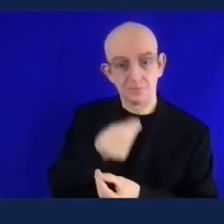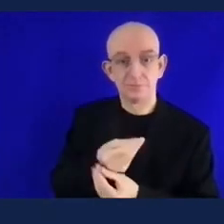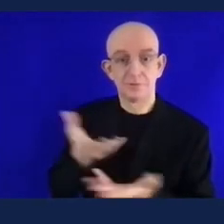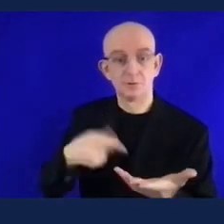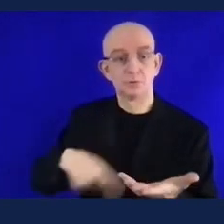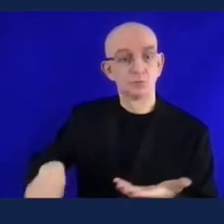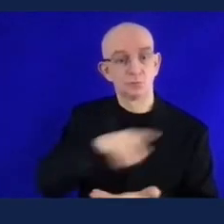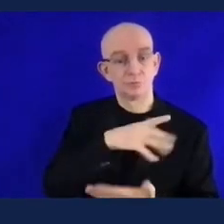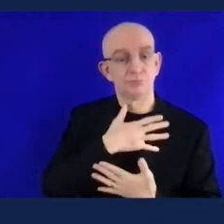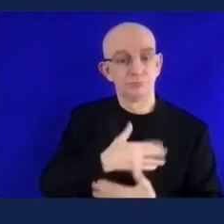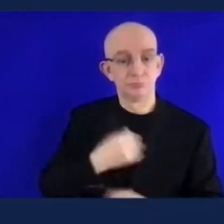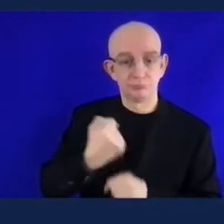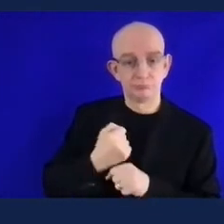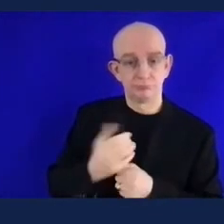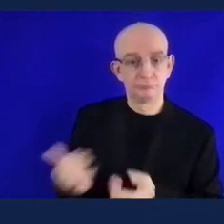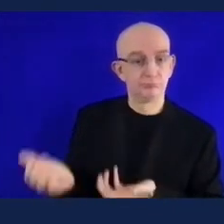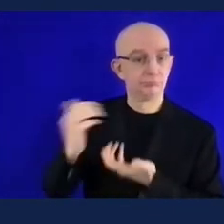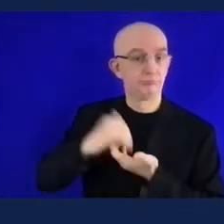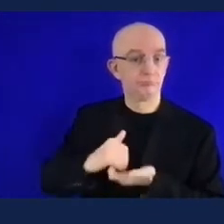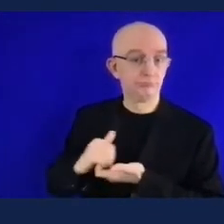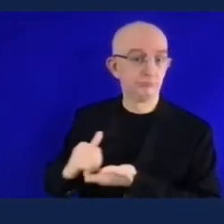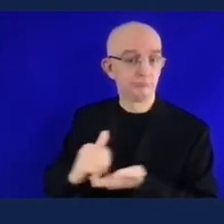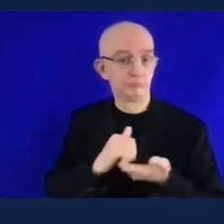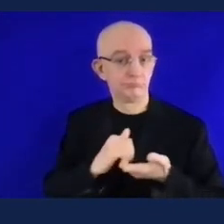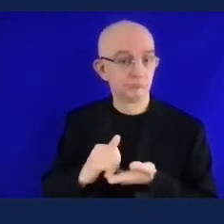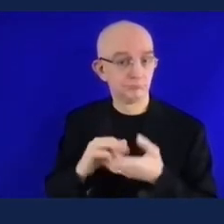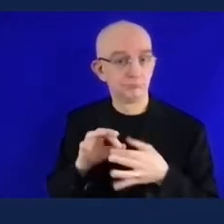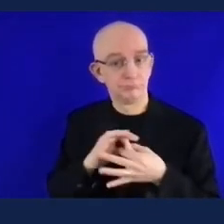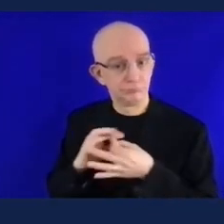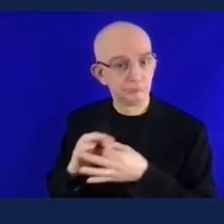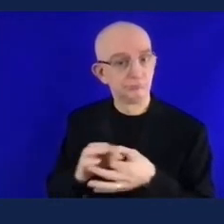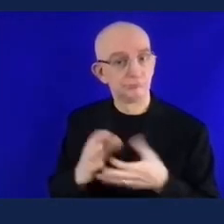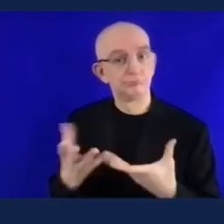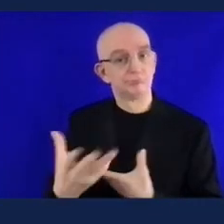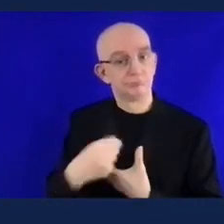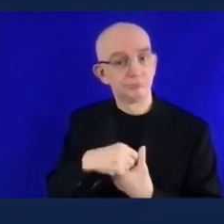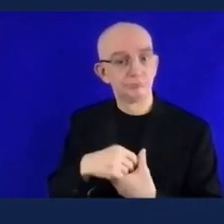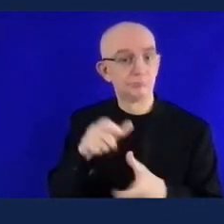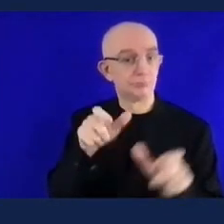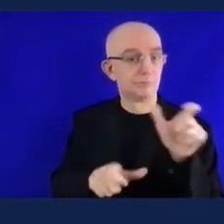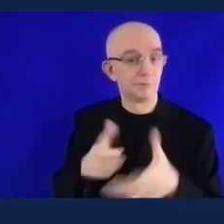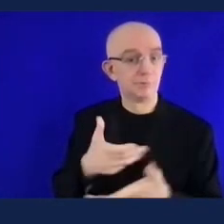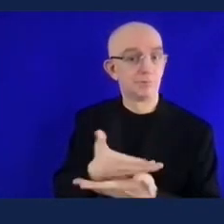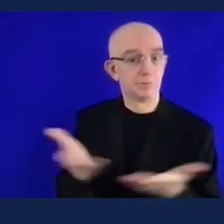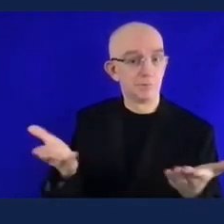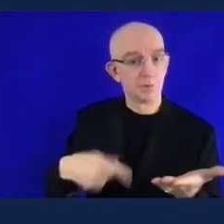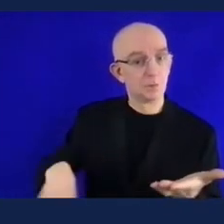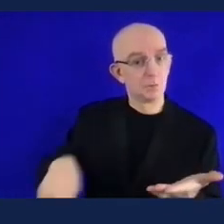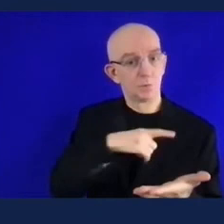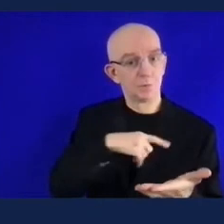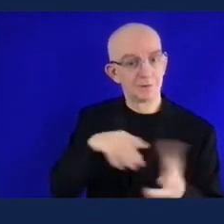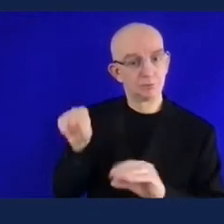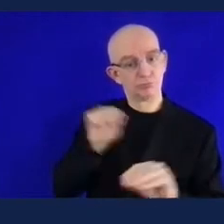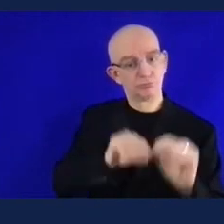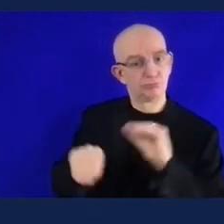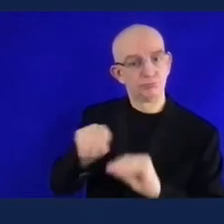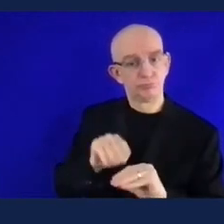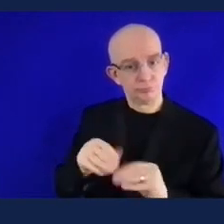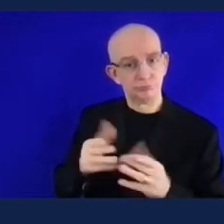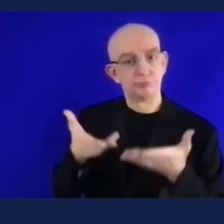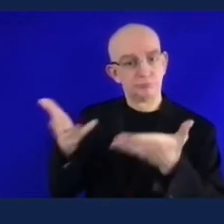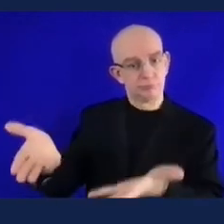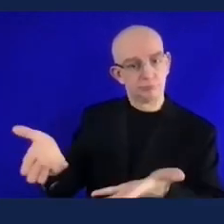looking forward to collaborate with you in the future thank you for coming here today for the audience we have uh some great group